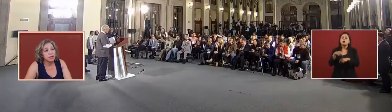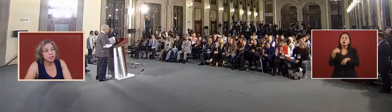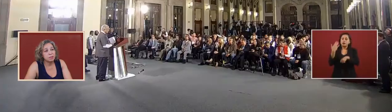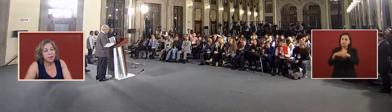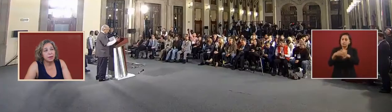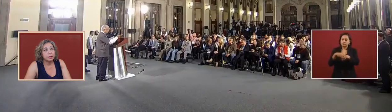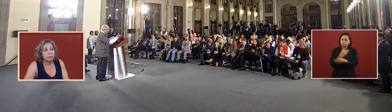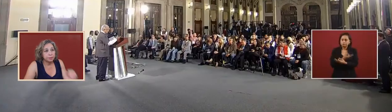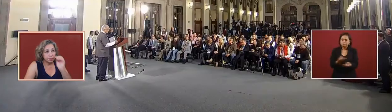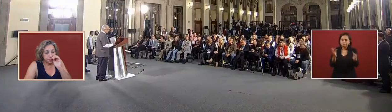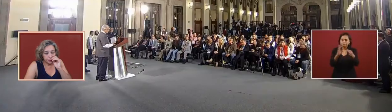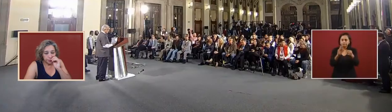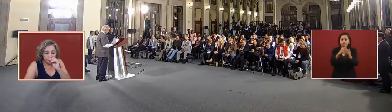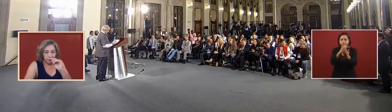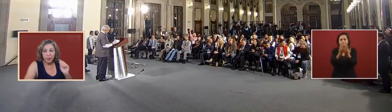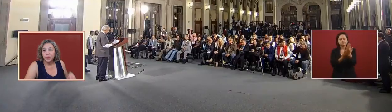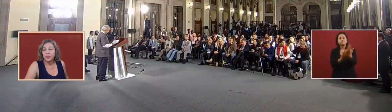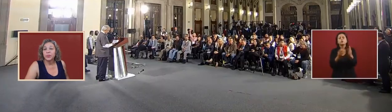regarding this matter